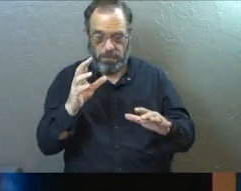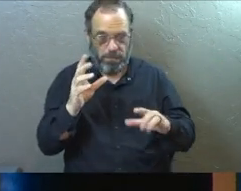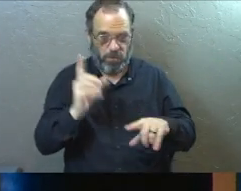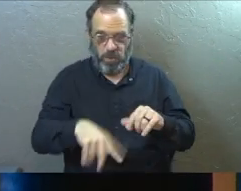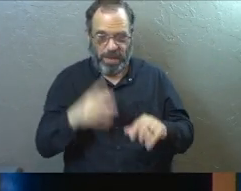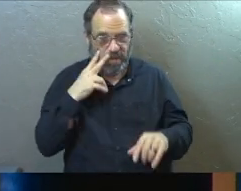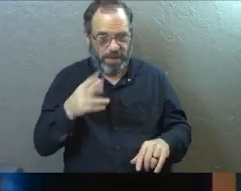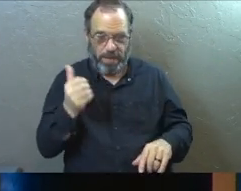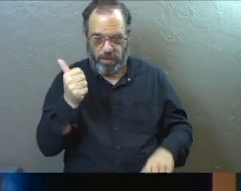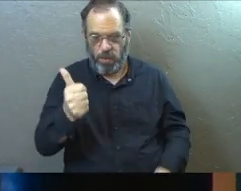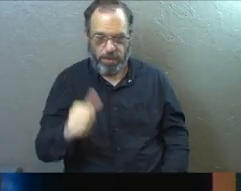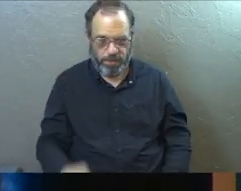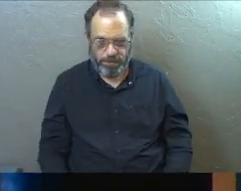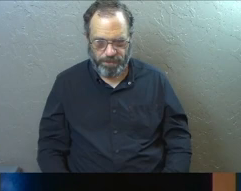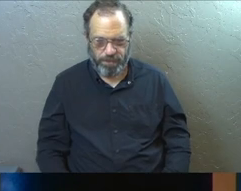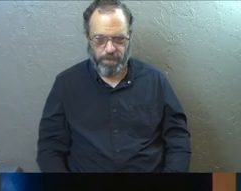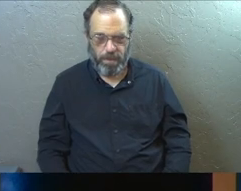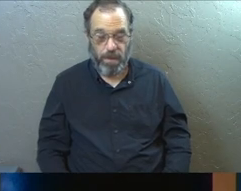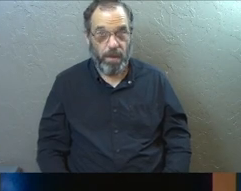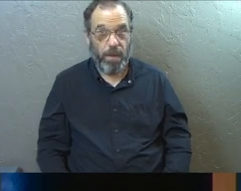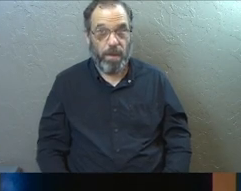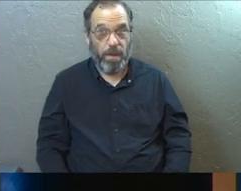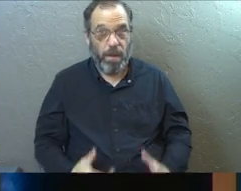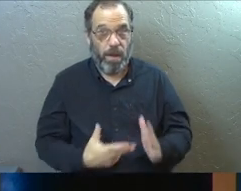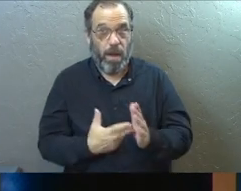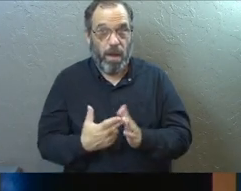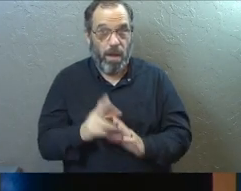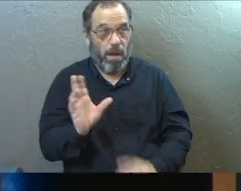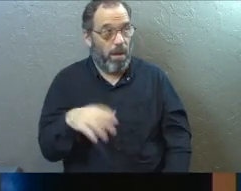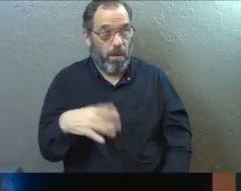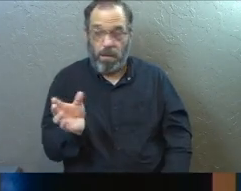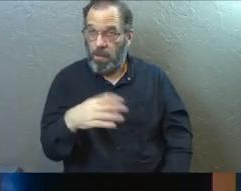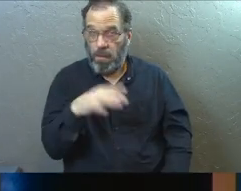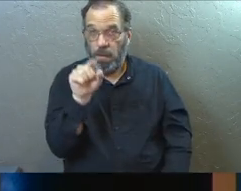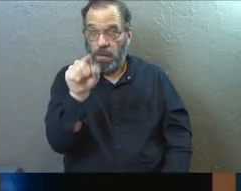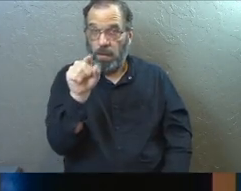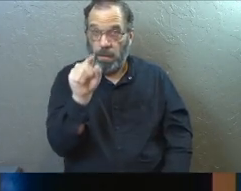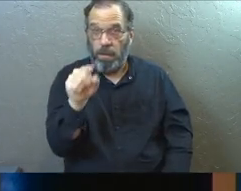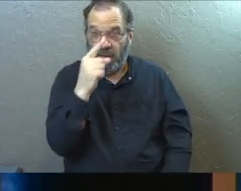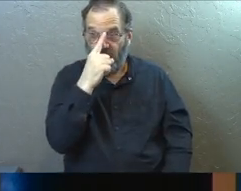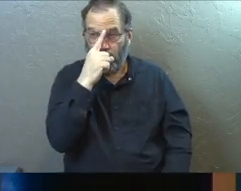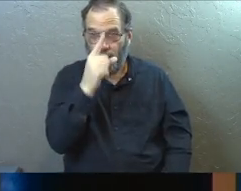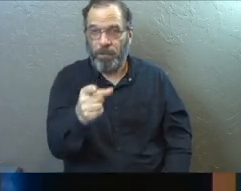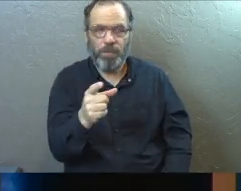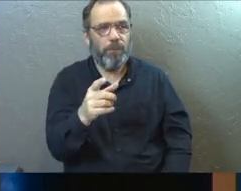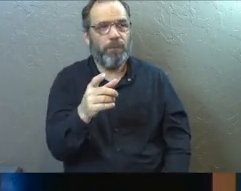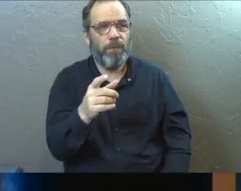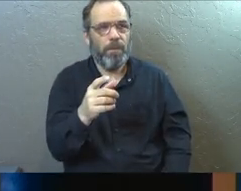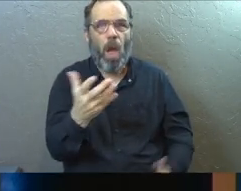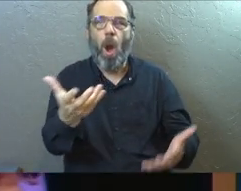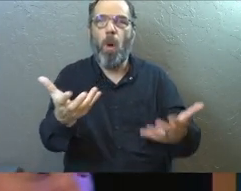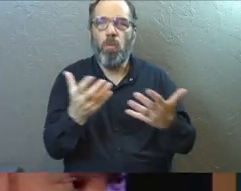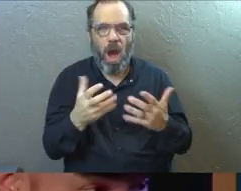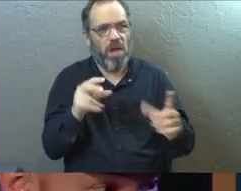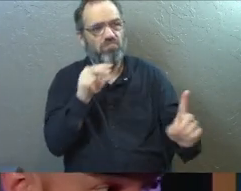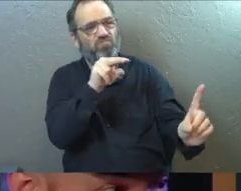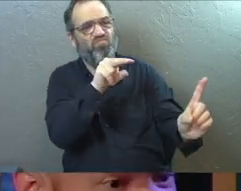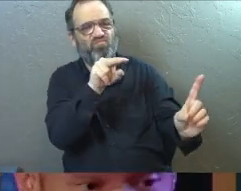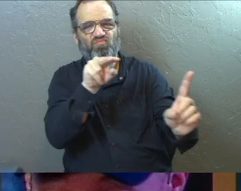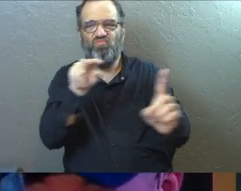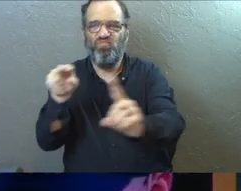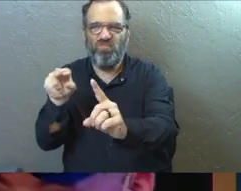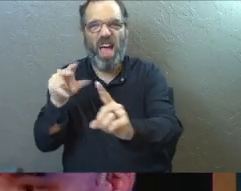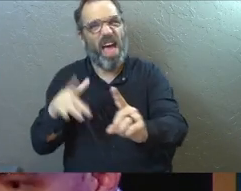eye? I'm going to take that honest moment. Jesus is saying every single one of us wants to look at other people.